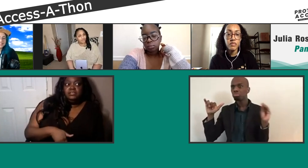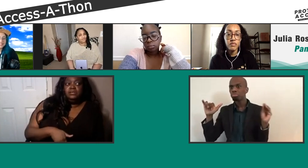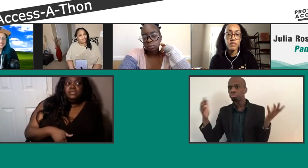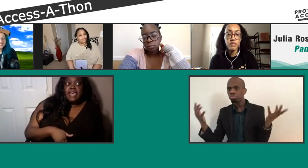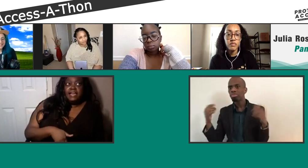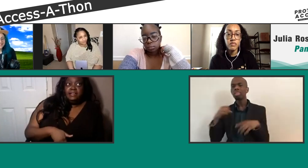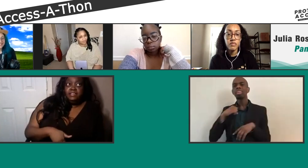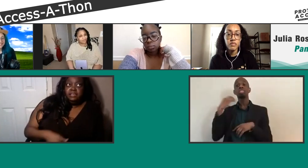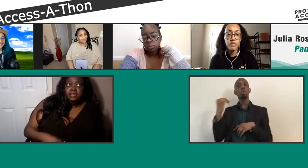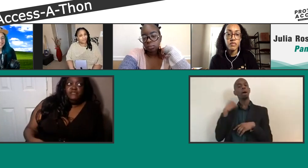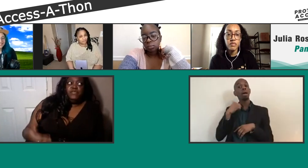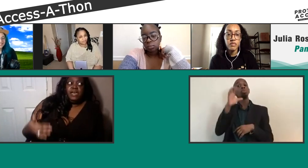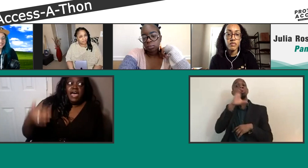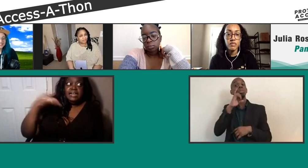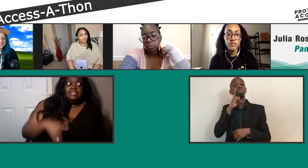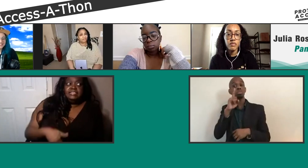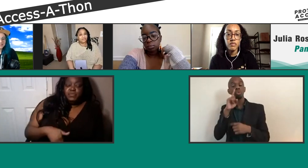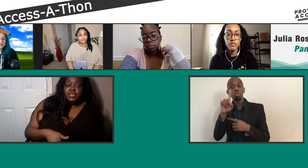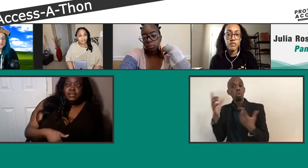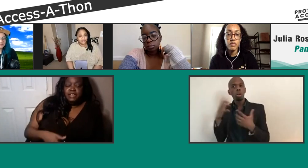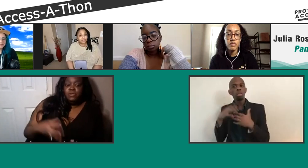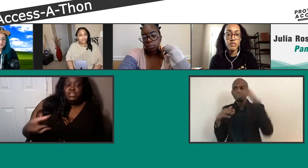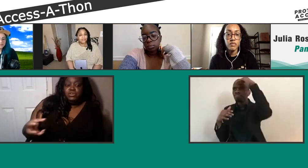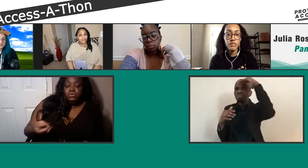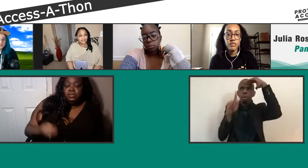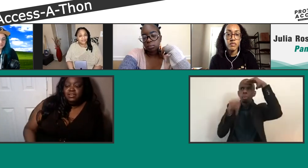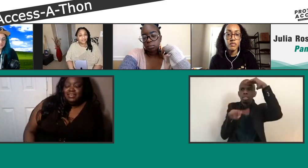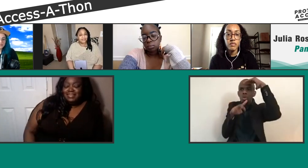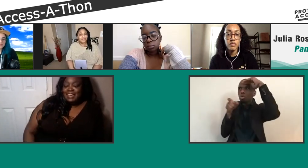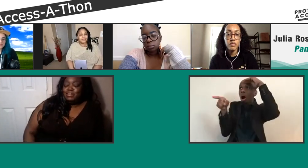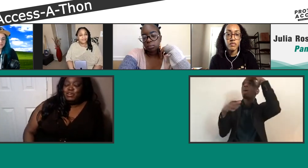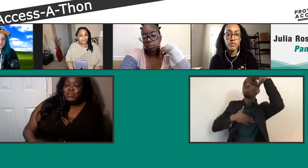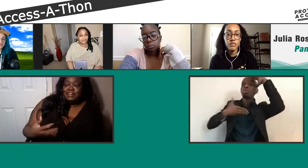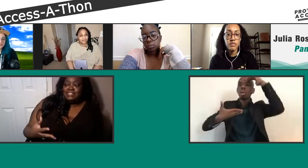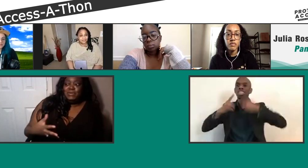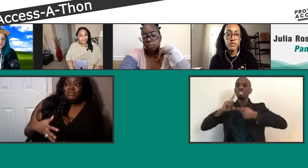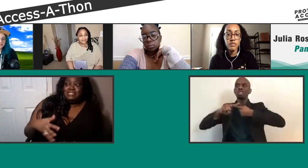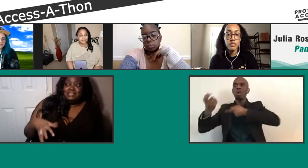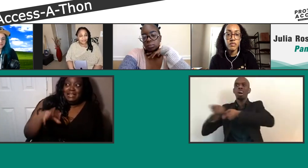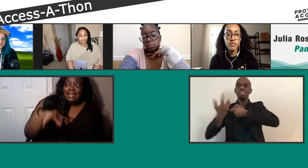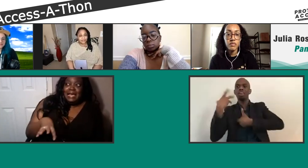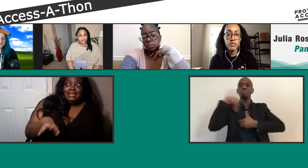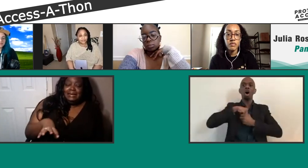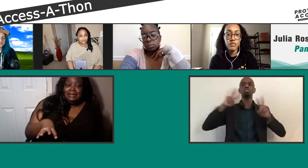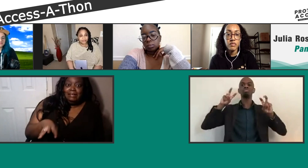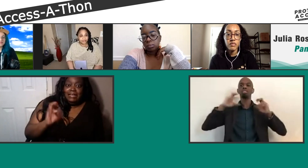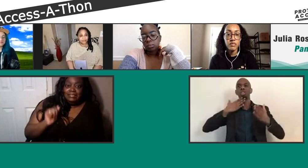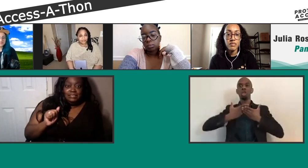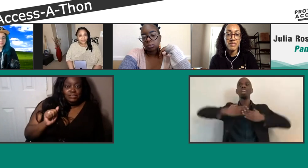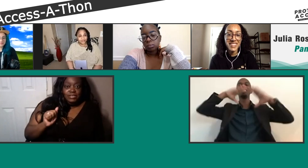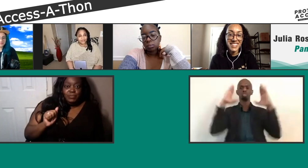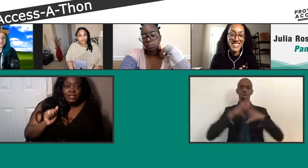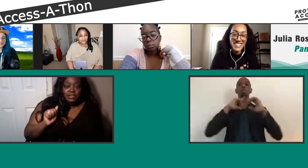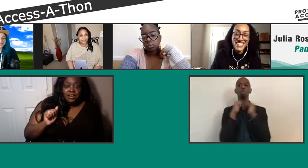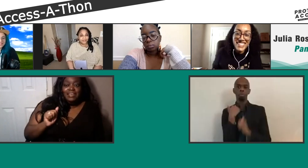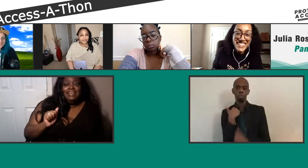So that if I need something like when you, I'm going to compare it to when I was a lot younger and used to